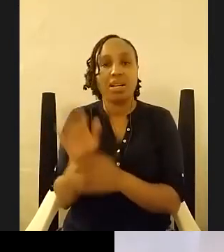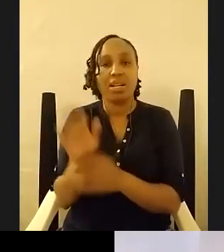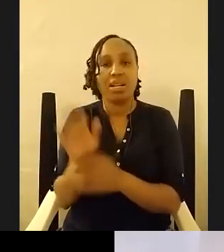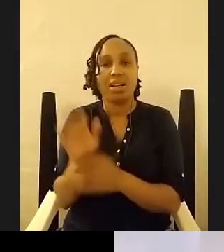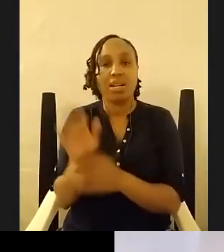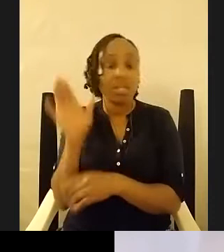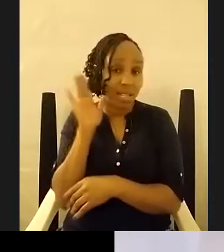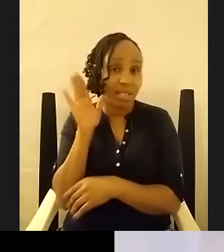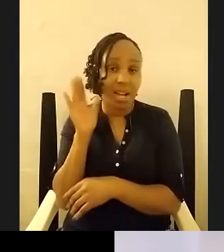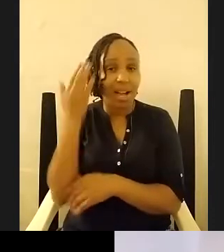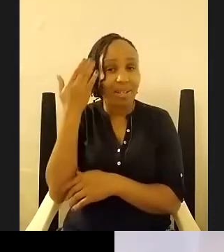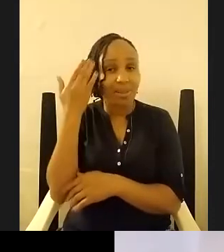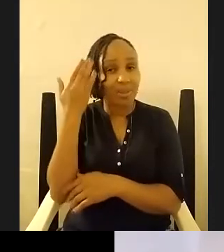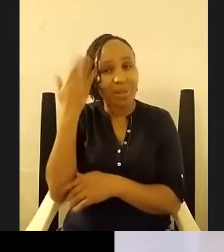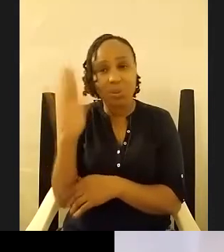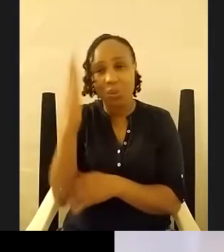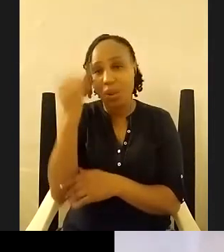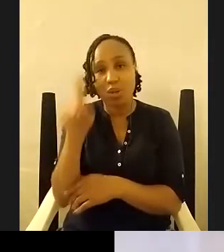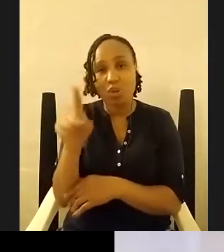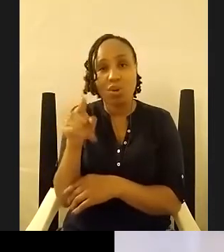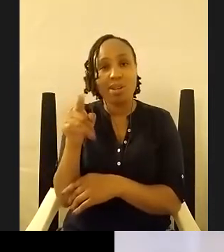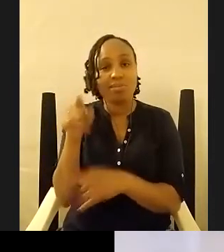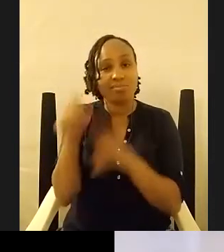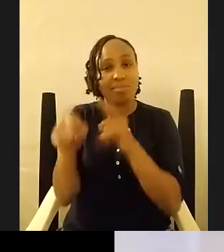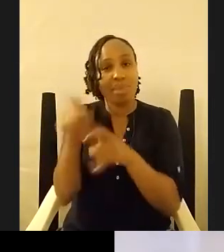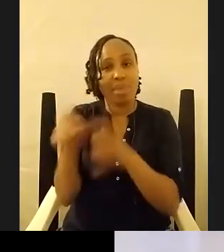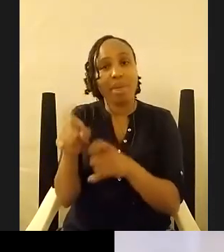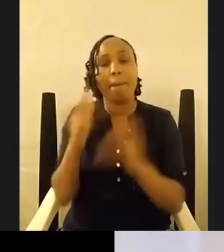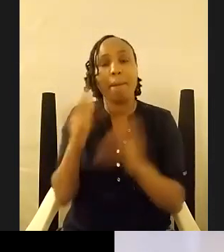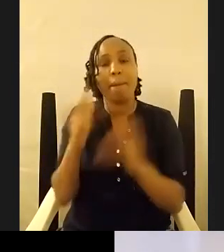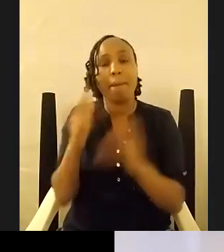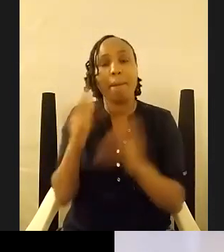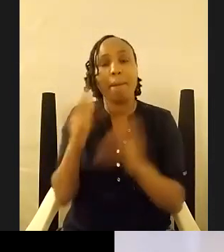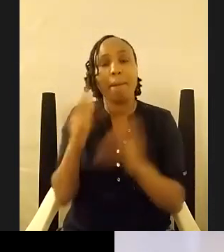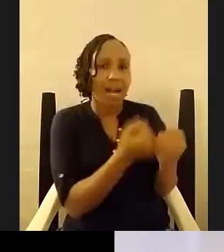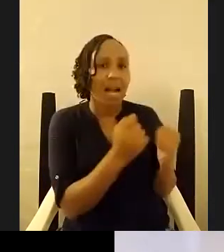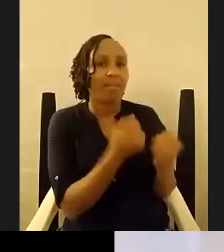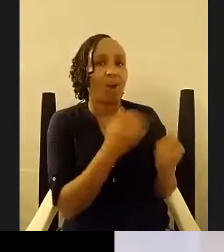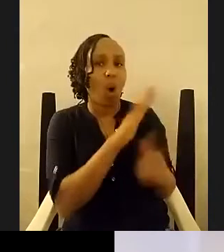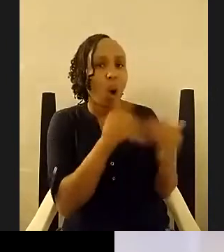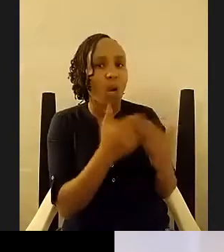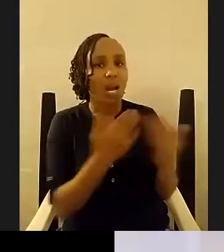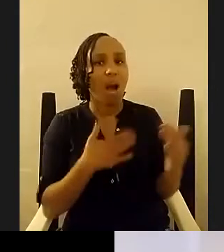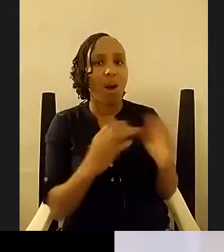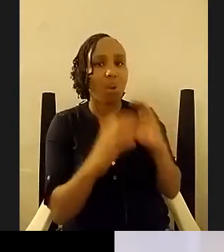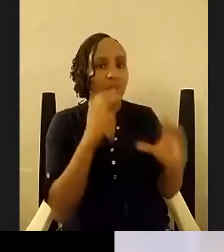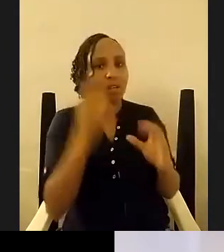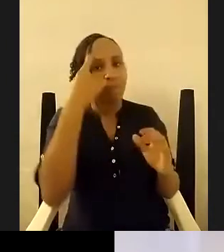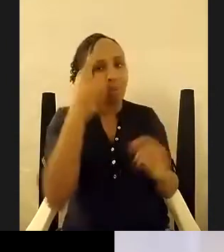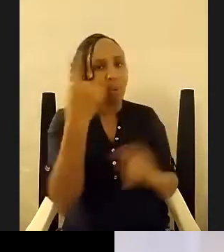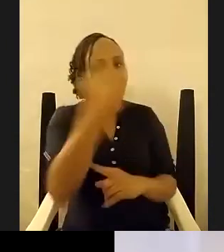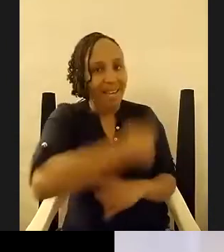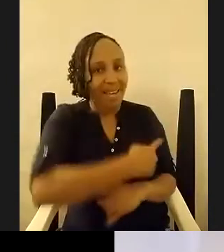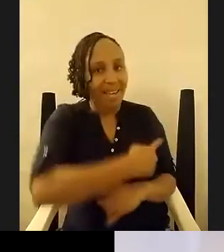i personally have been archiving all of our communication for the very day that you know i see